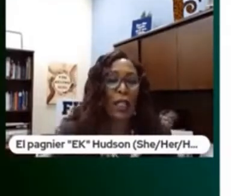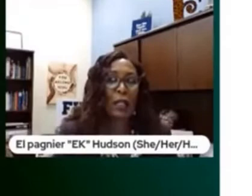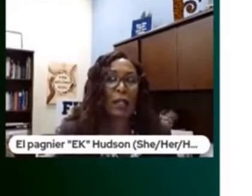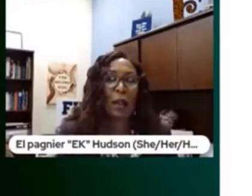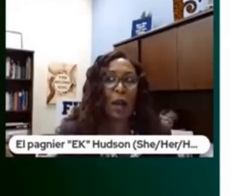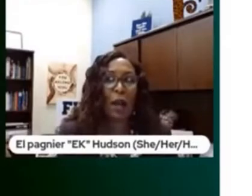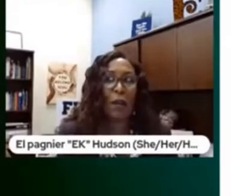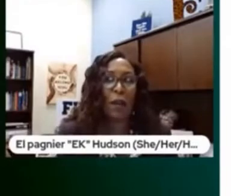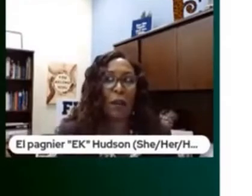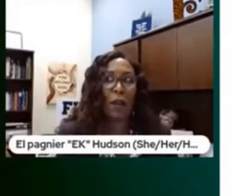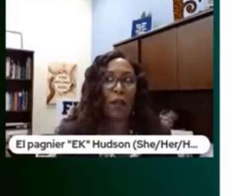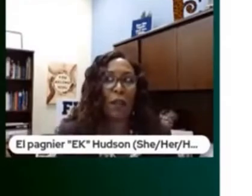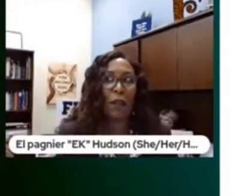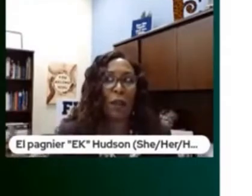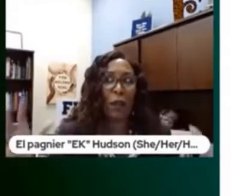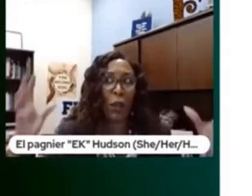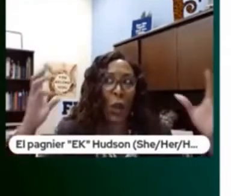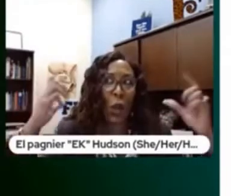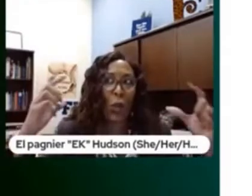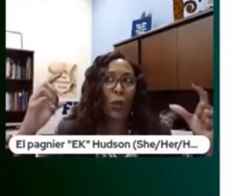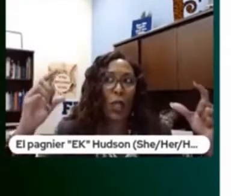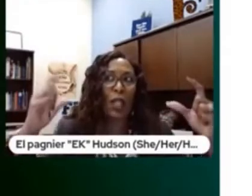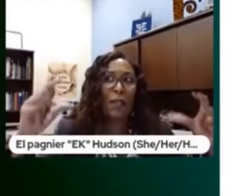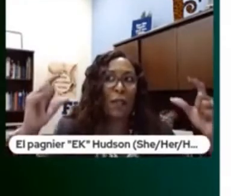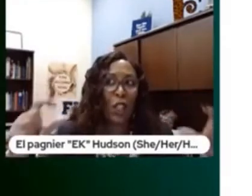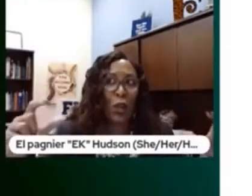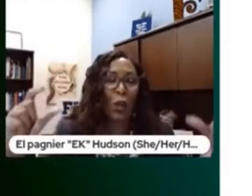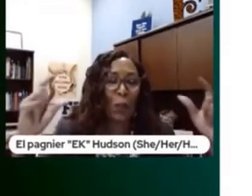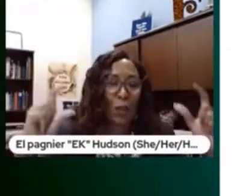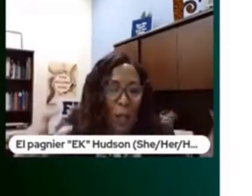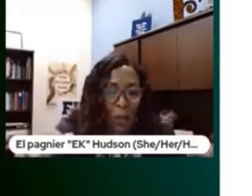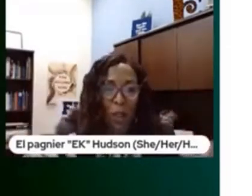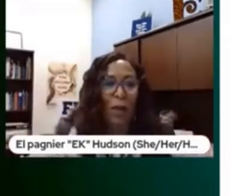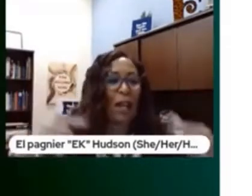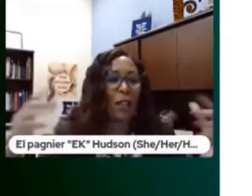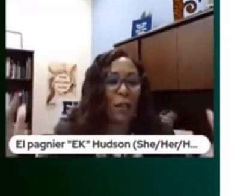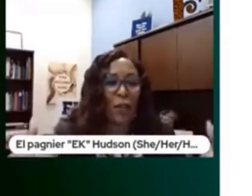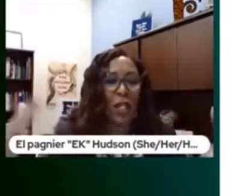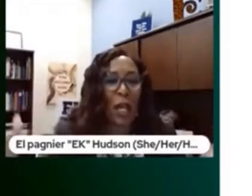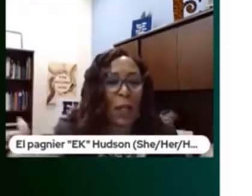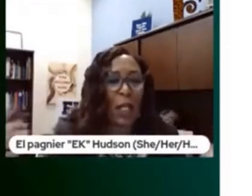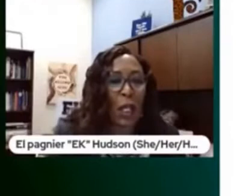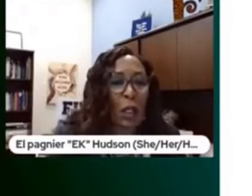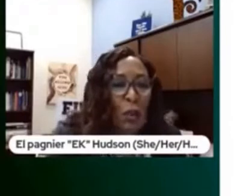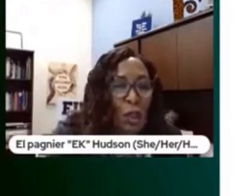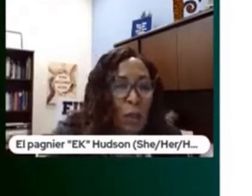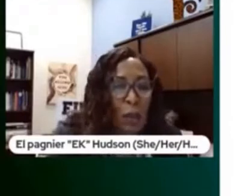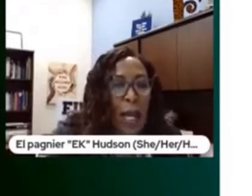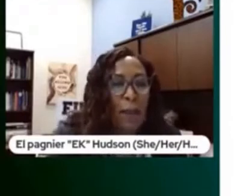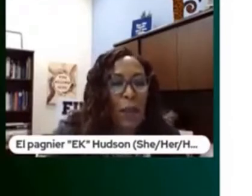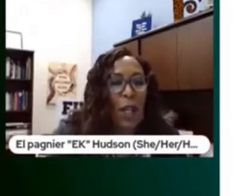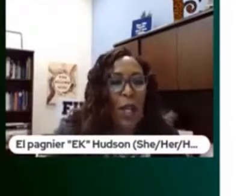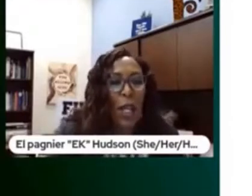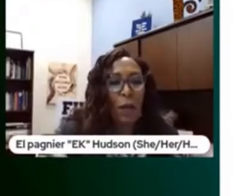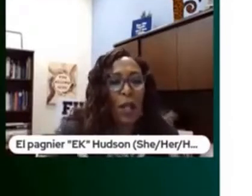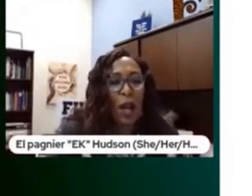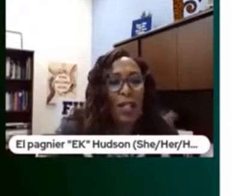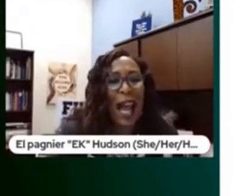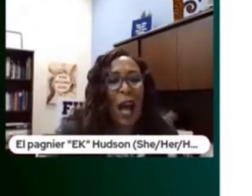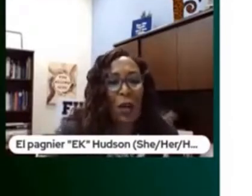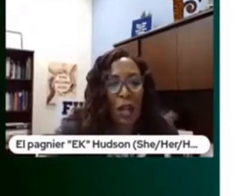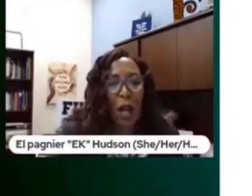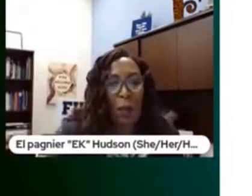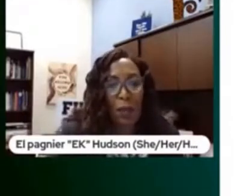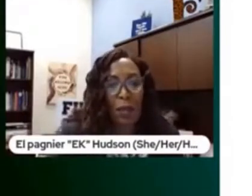regardless of of of of your own individual perception around diversity equity and inclusion right it